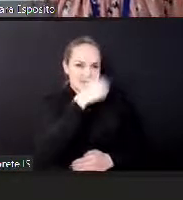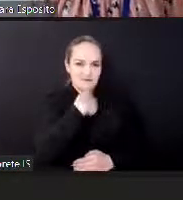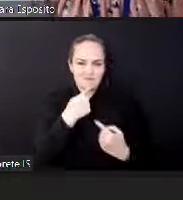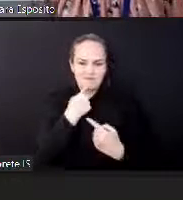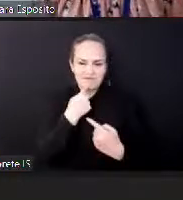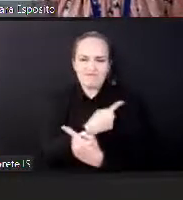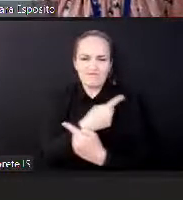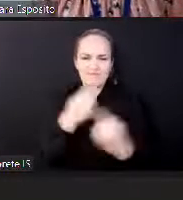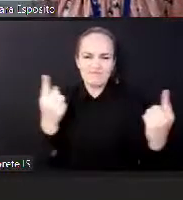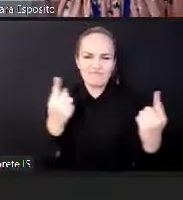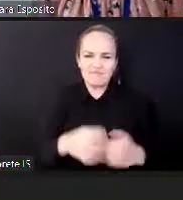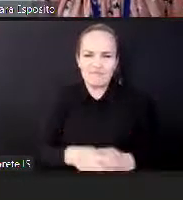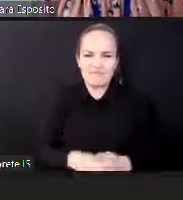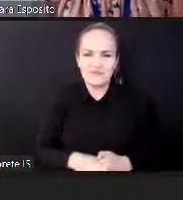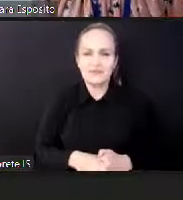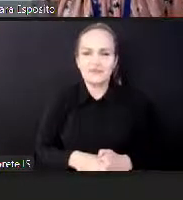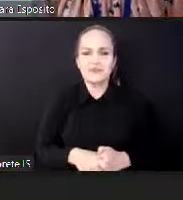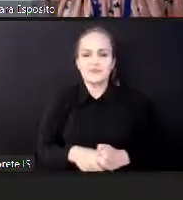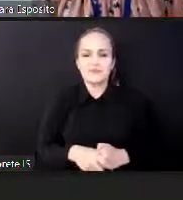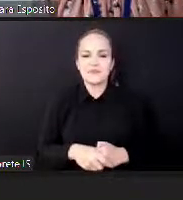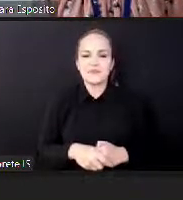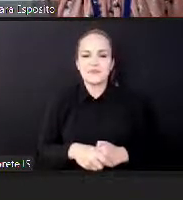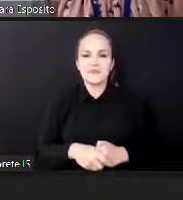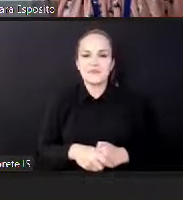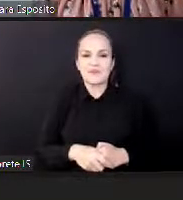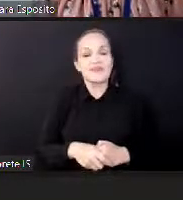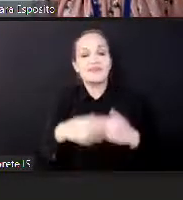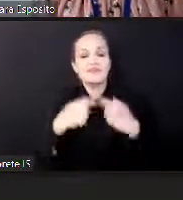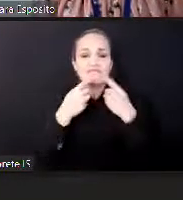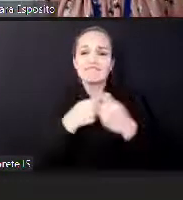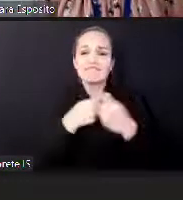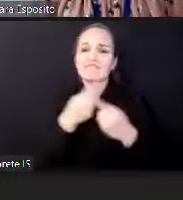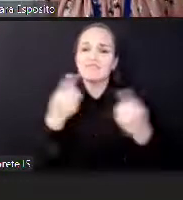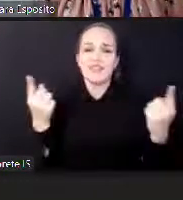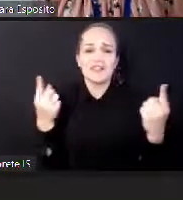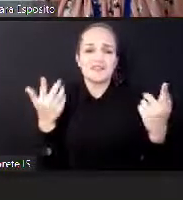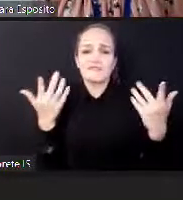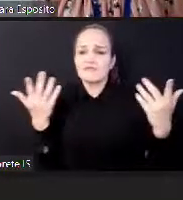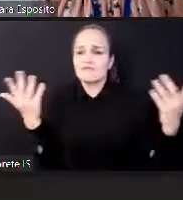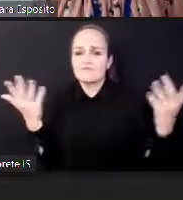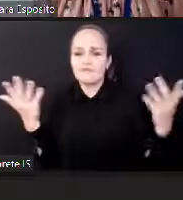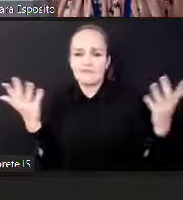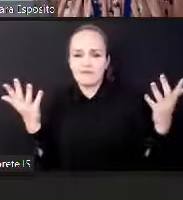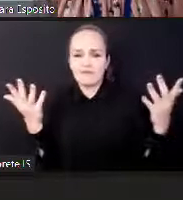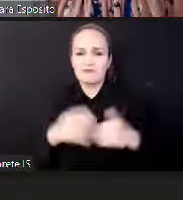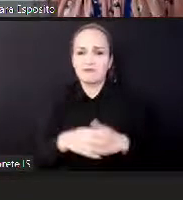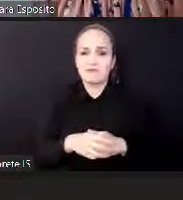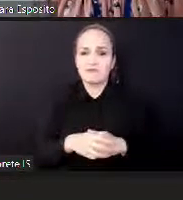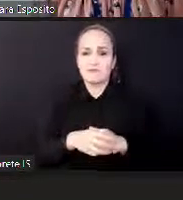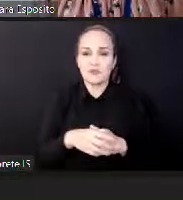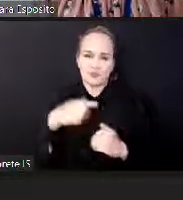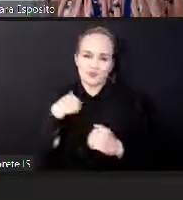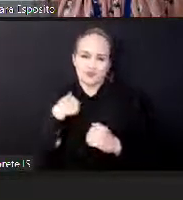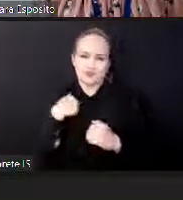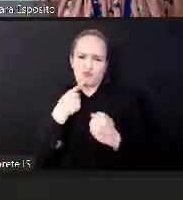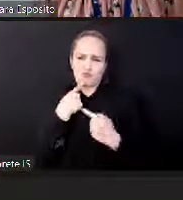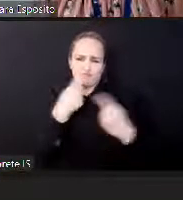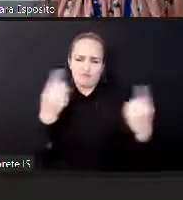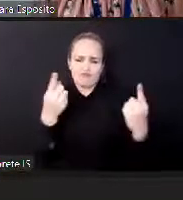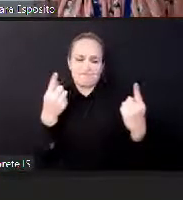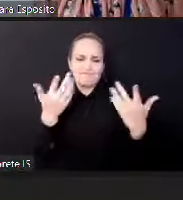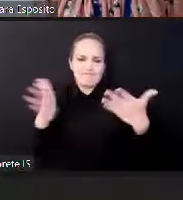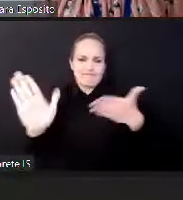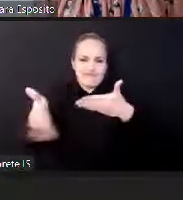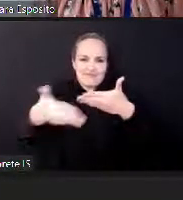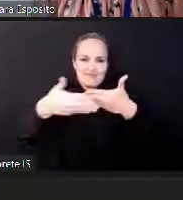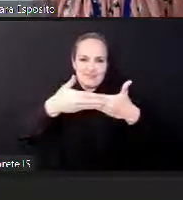how we can actually move forward. Before I do that, let me start with two good pieces of good news. One, I think, is that